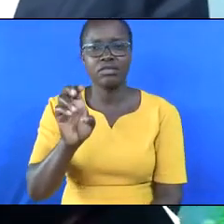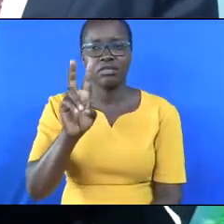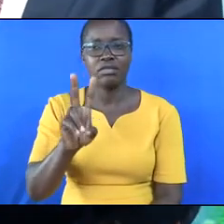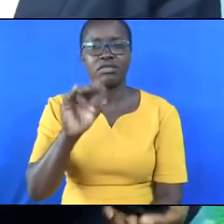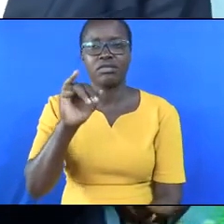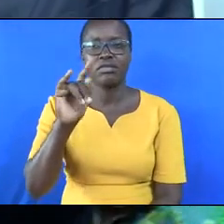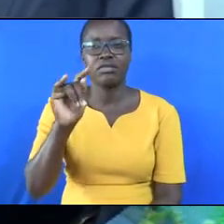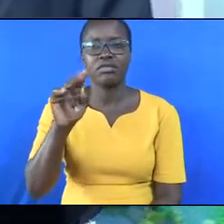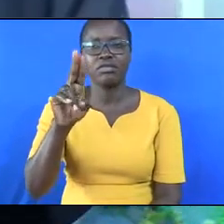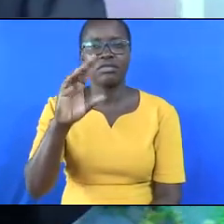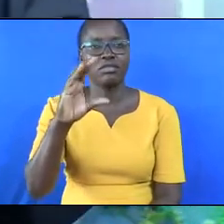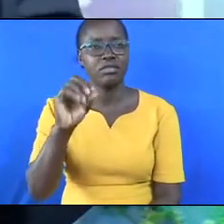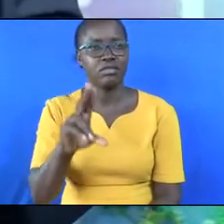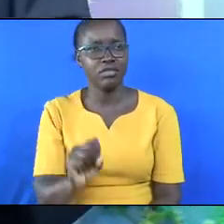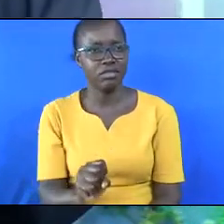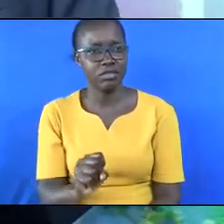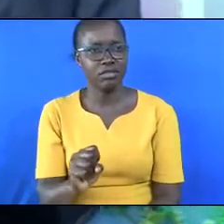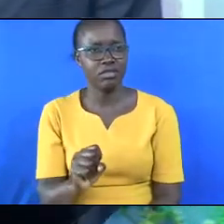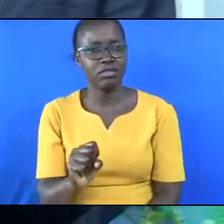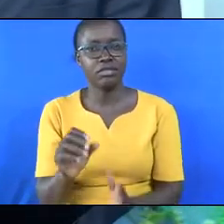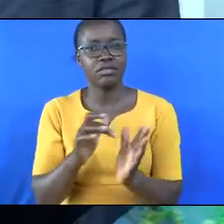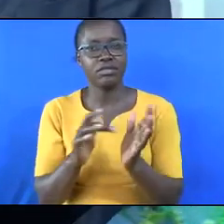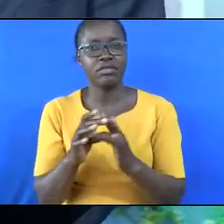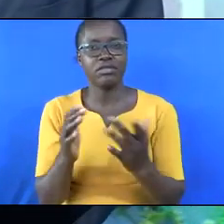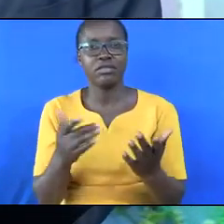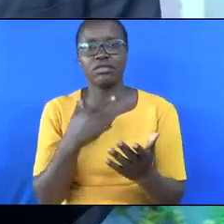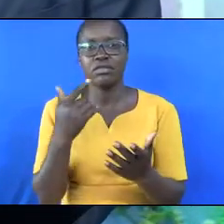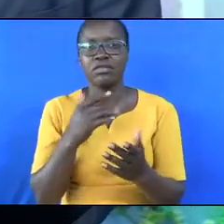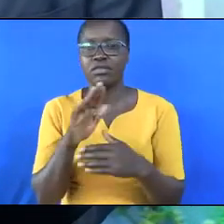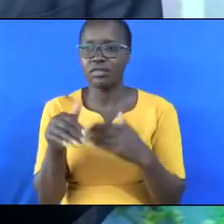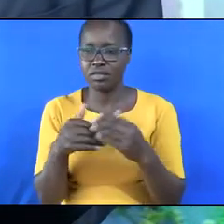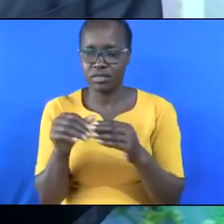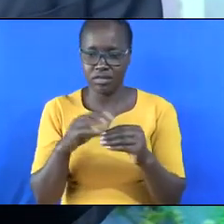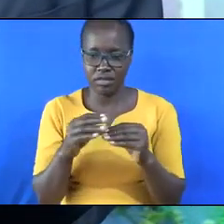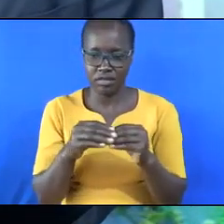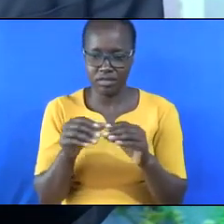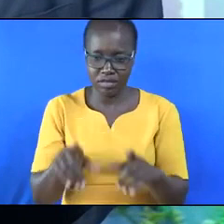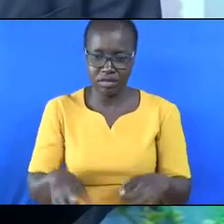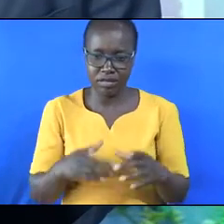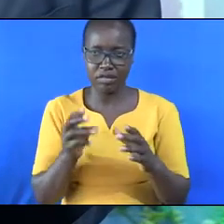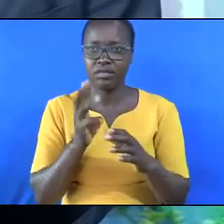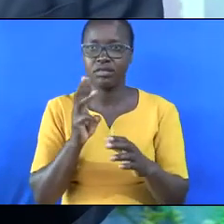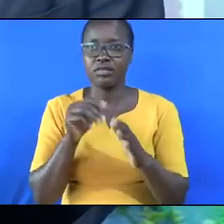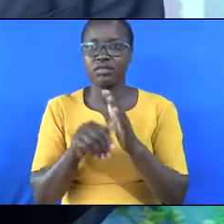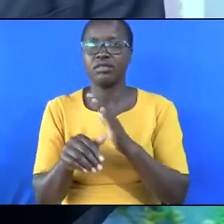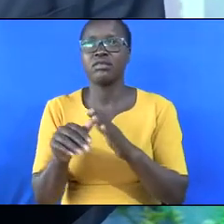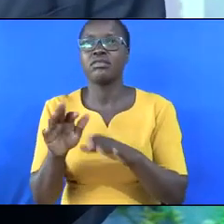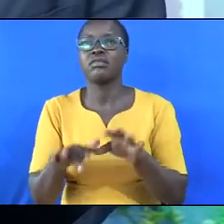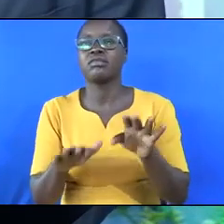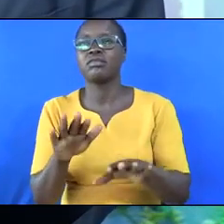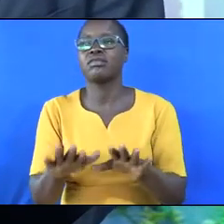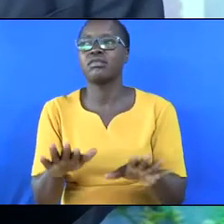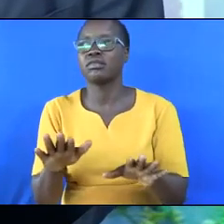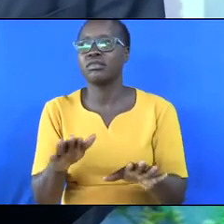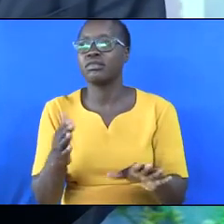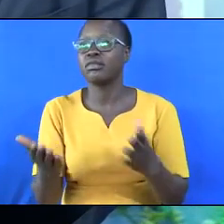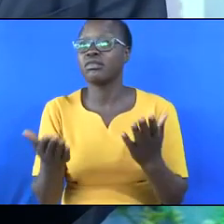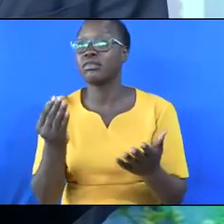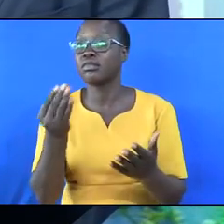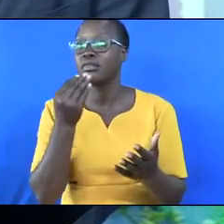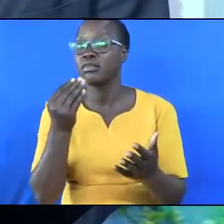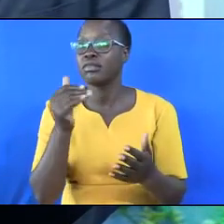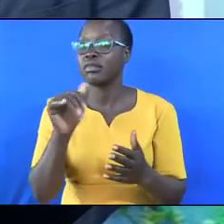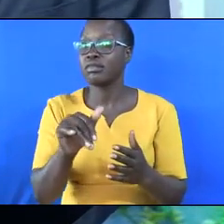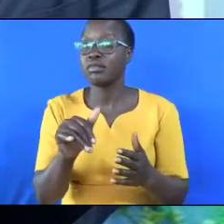verse 9 and 10. The Bible says all the creatures living in the water of the seas and the streams you may eat